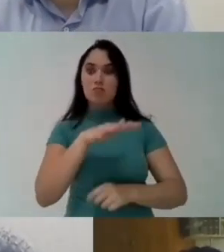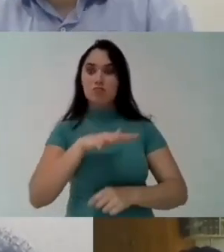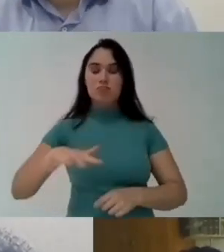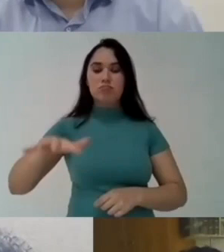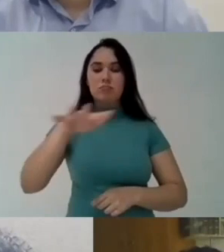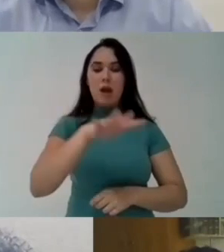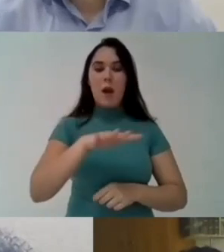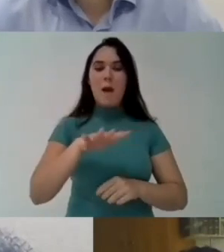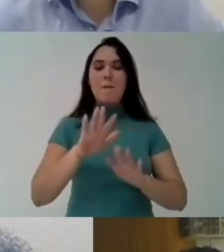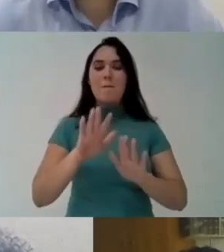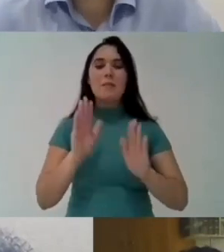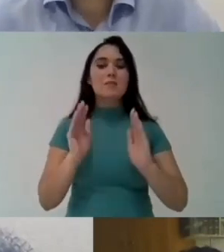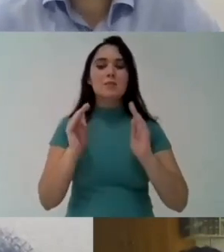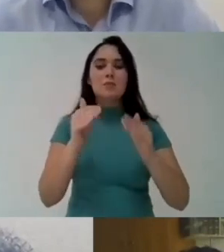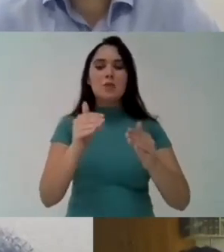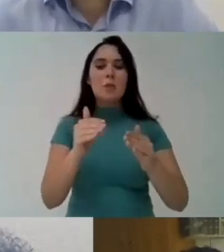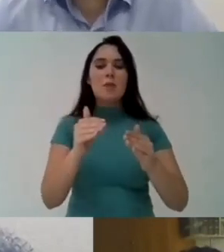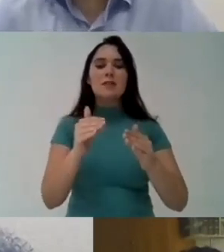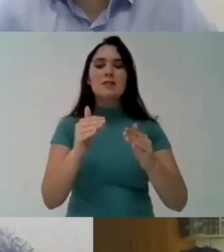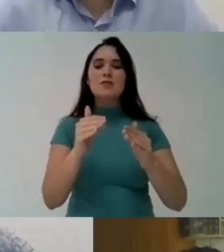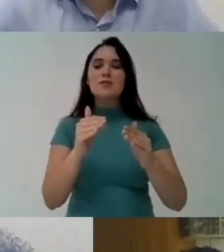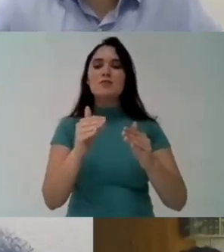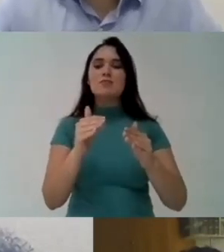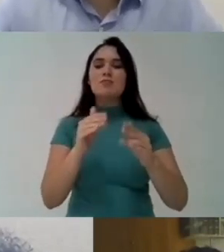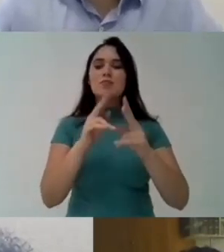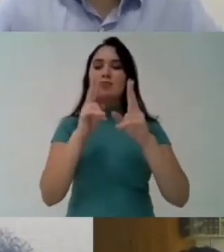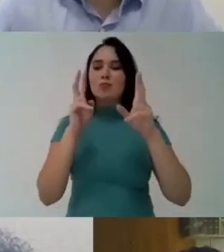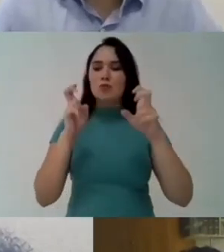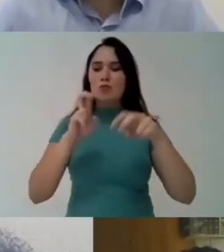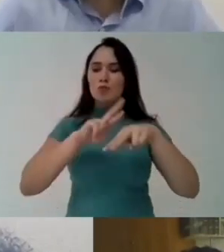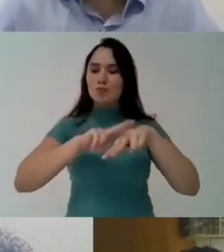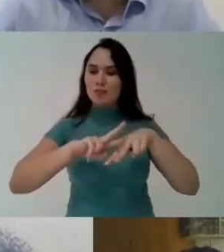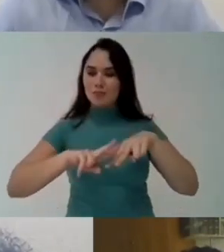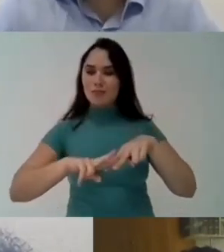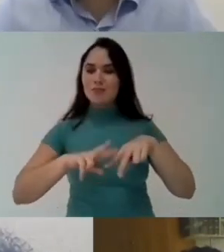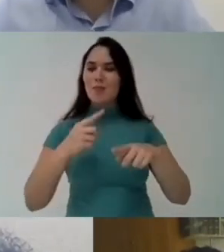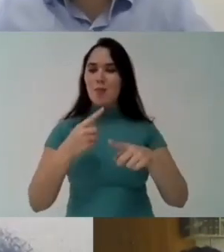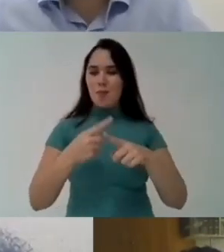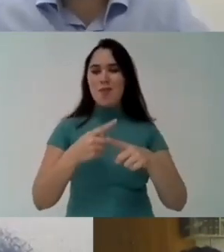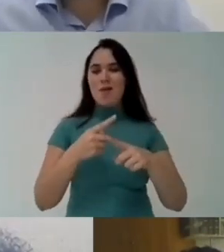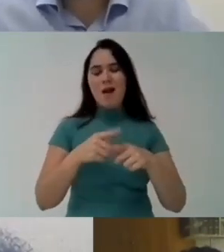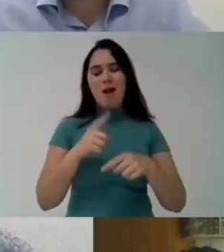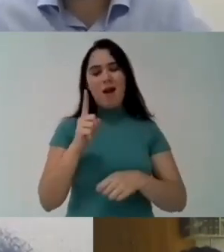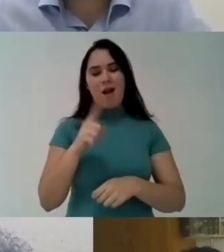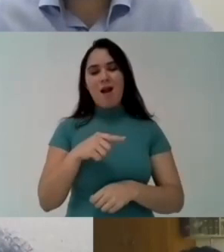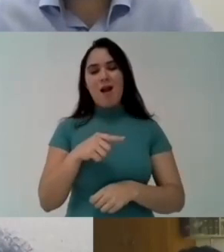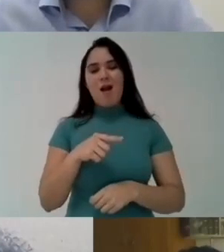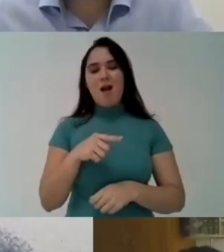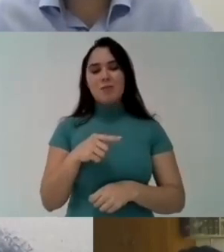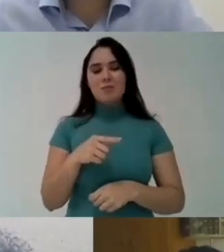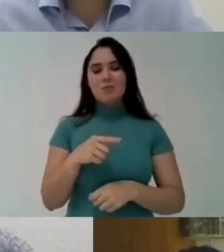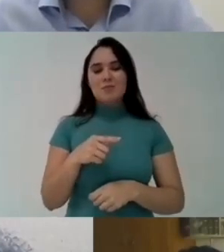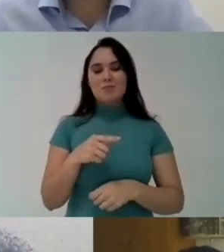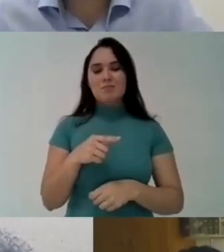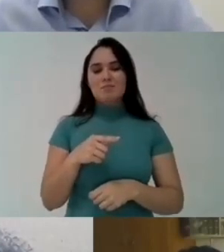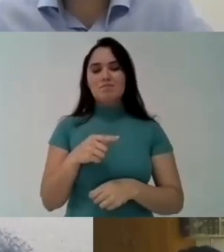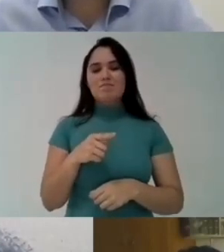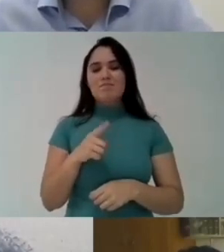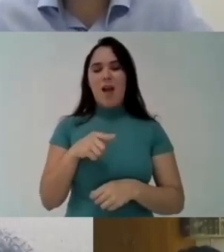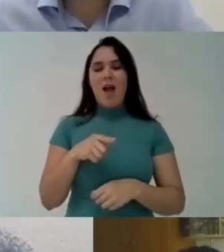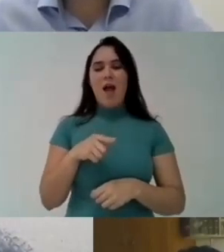articulation with the articulation with and i would like you to answer that thinking about this area